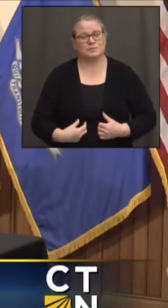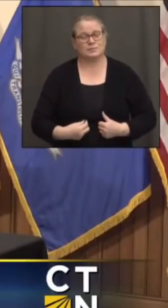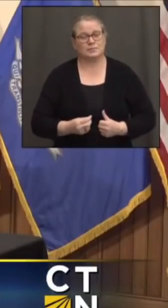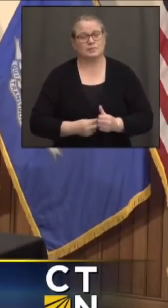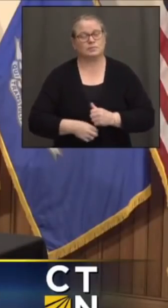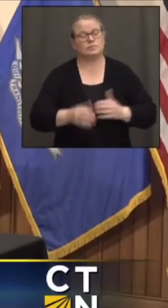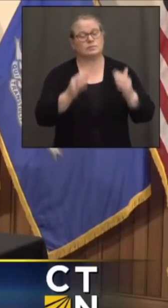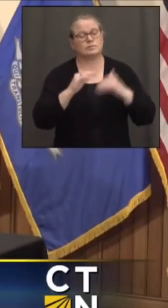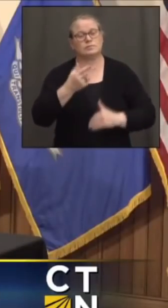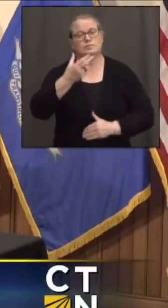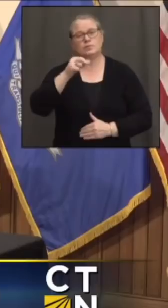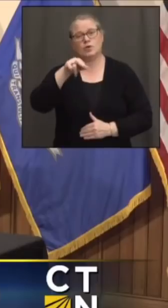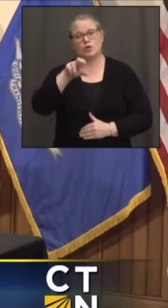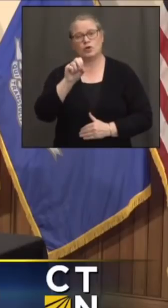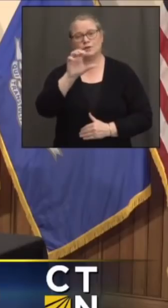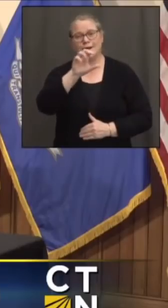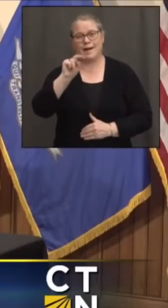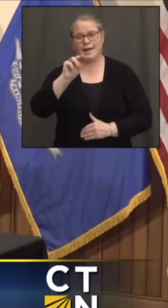Hearst, Connecticut Media.